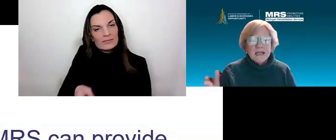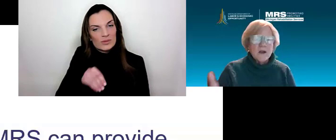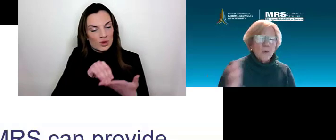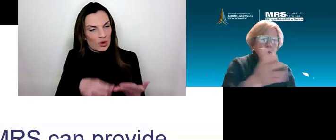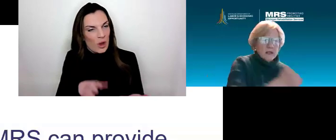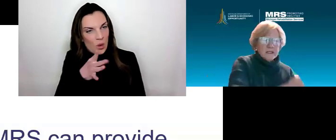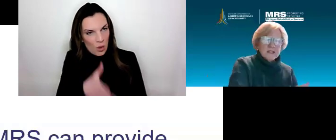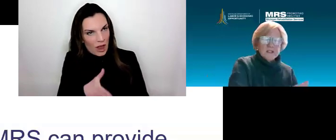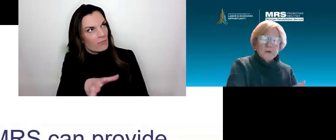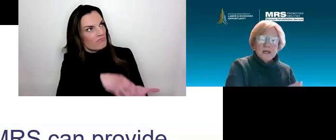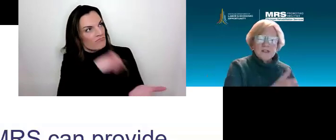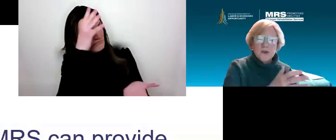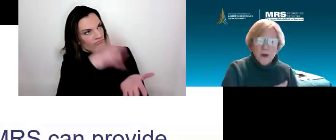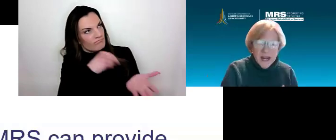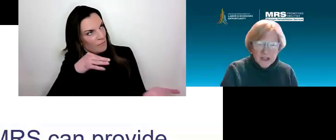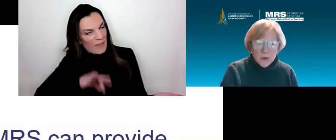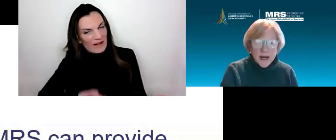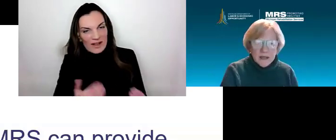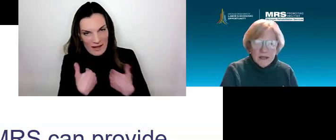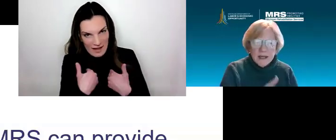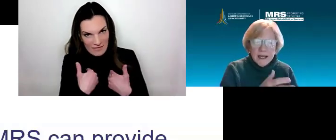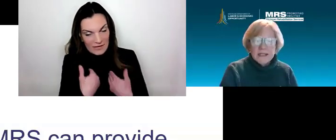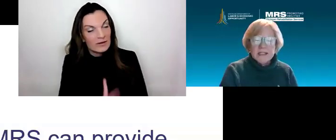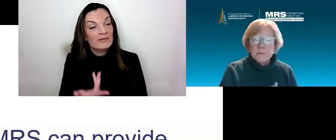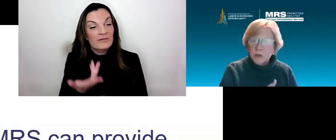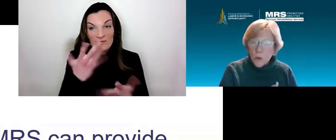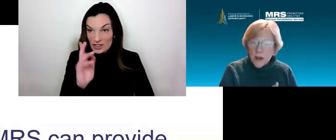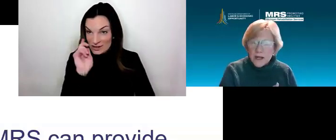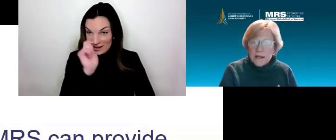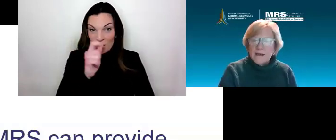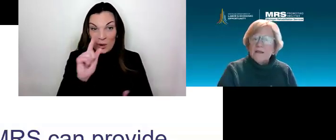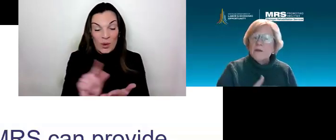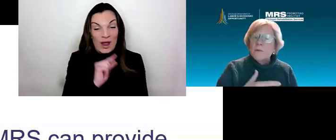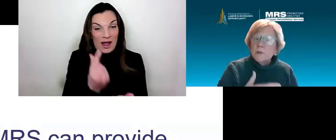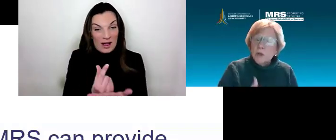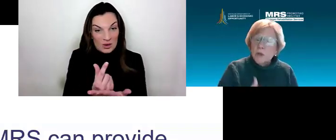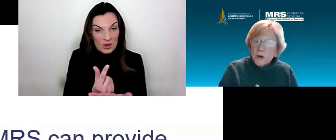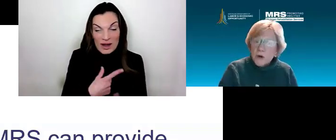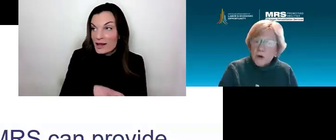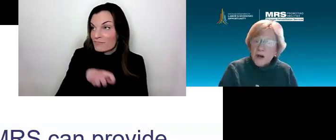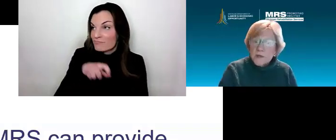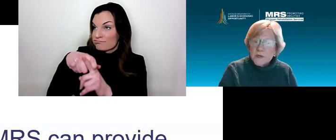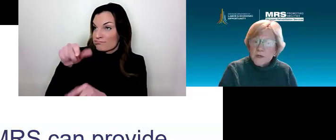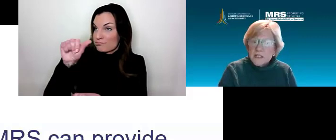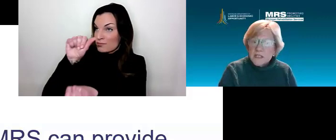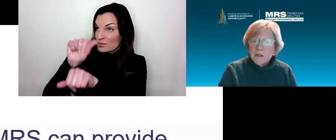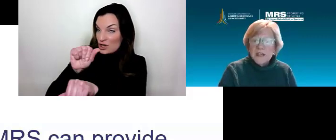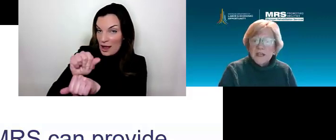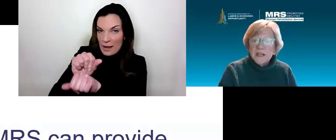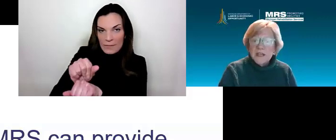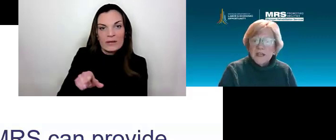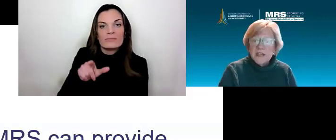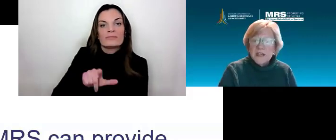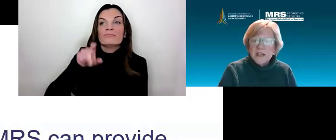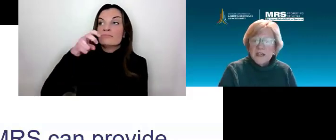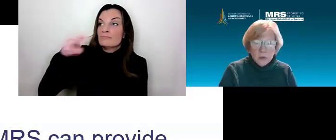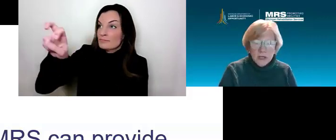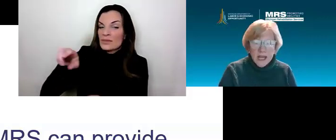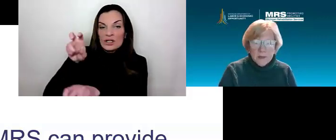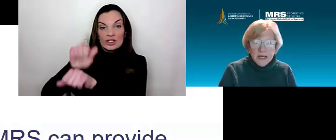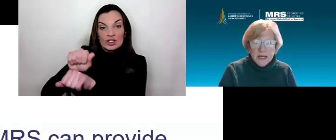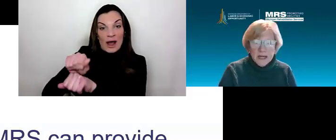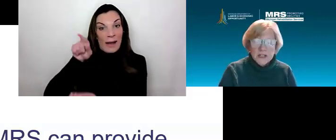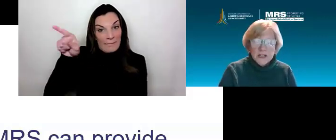And once a student has graduated and is employed, their employer has the responsibility to provide